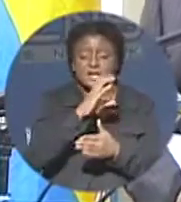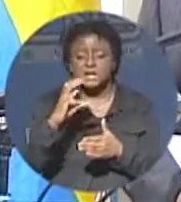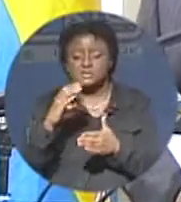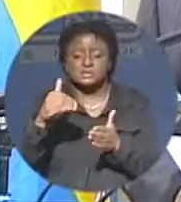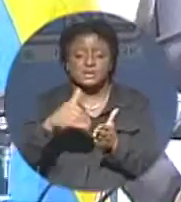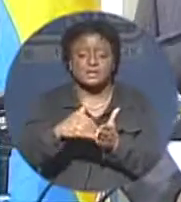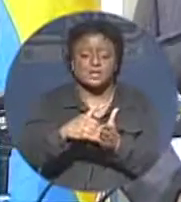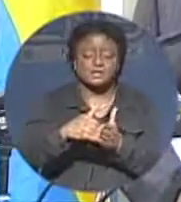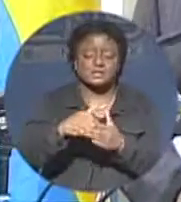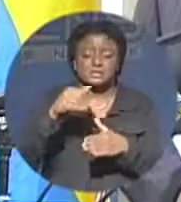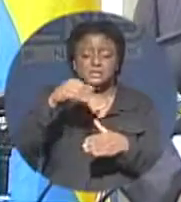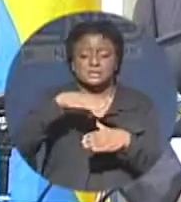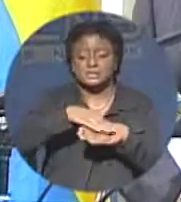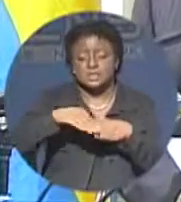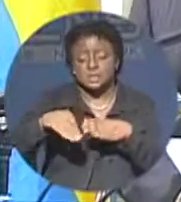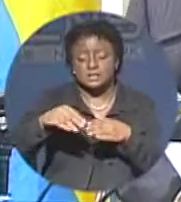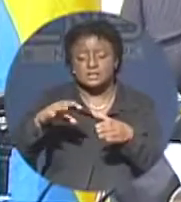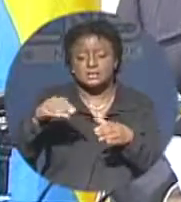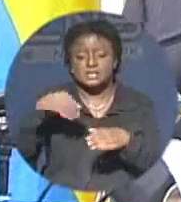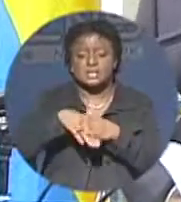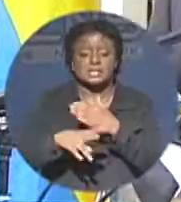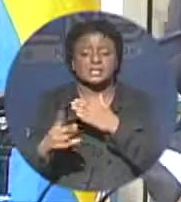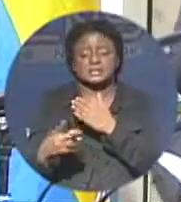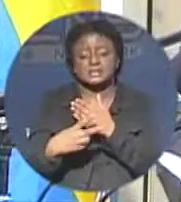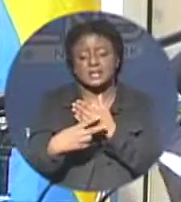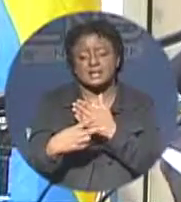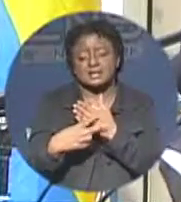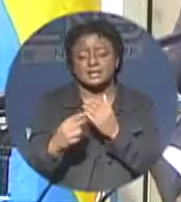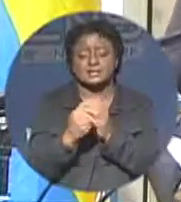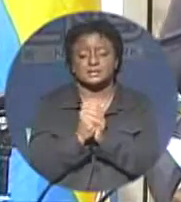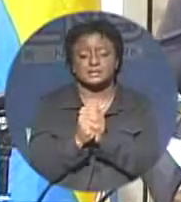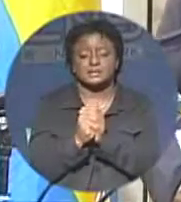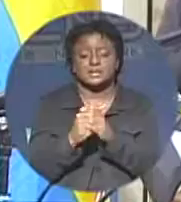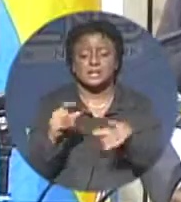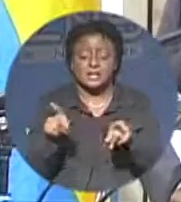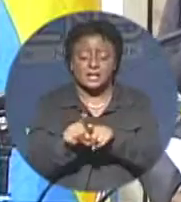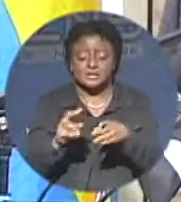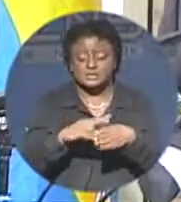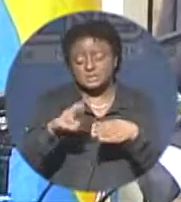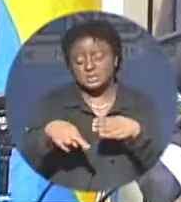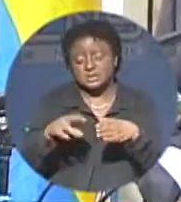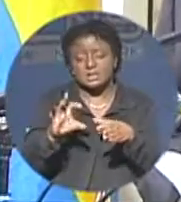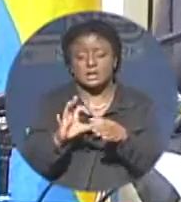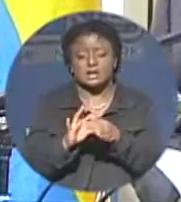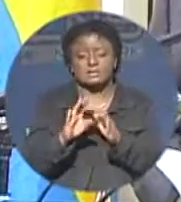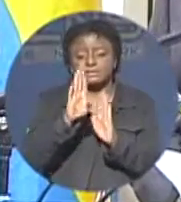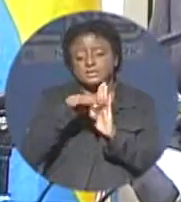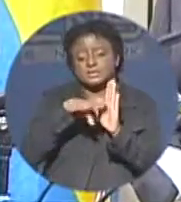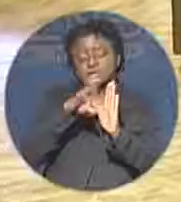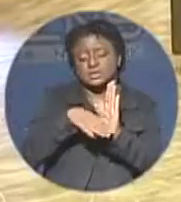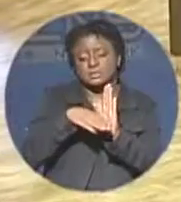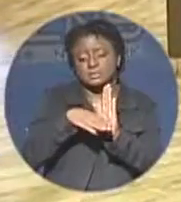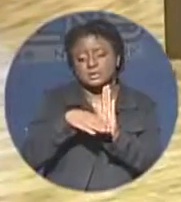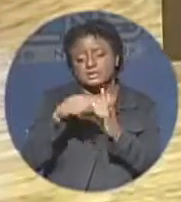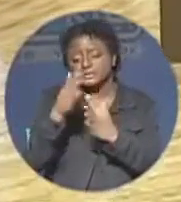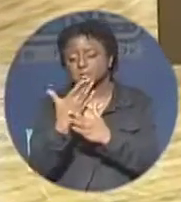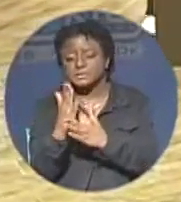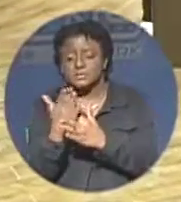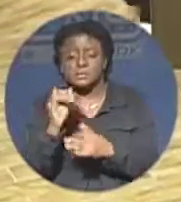passed on to Bahamian consumers as a result of cheaper inter-island calls.